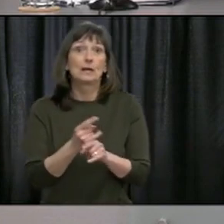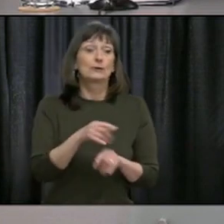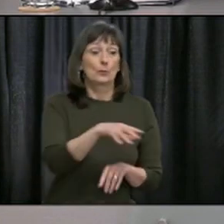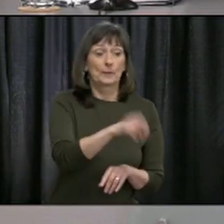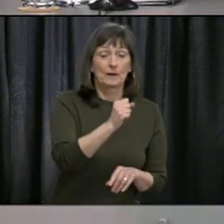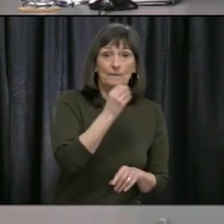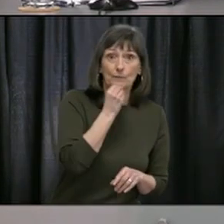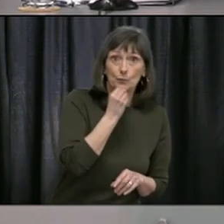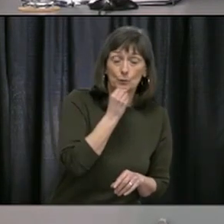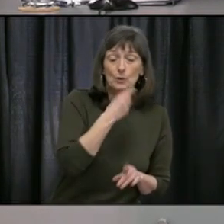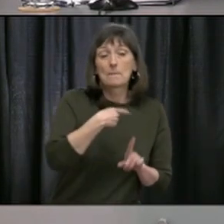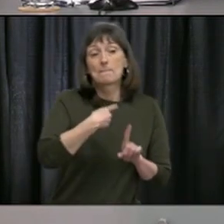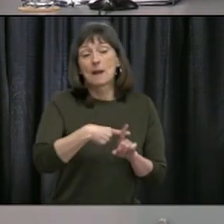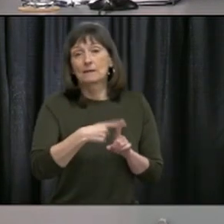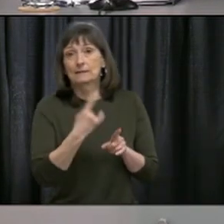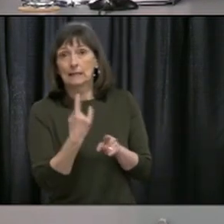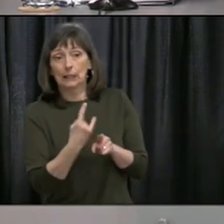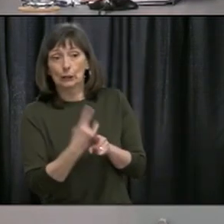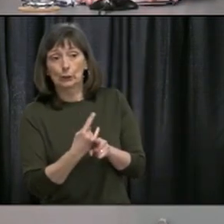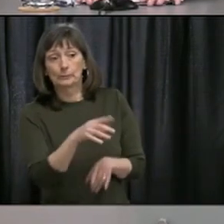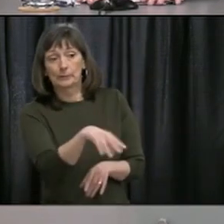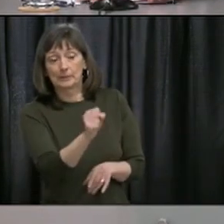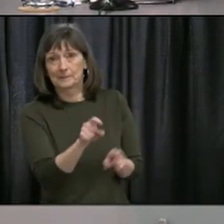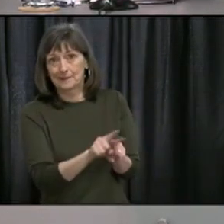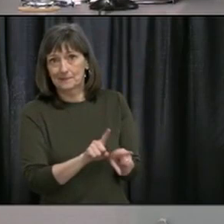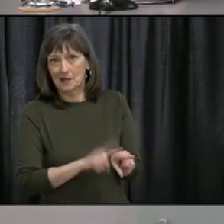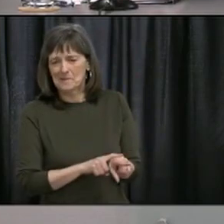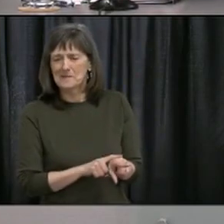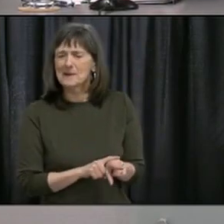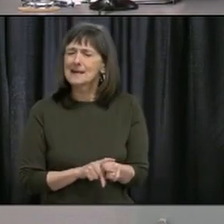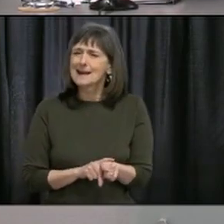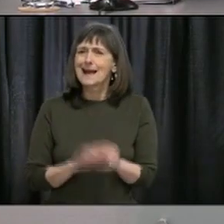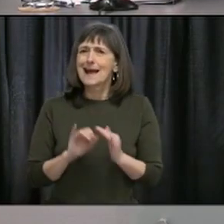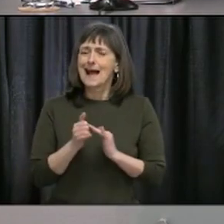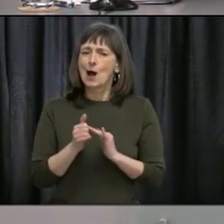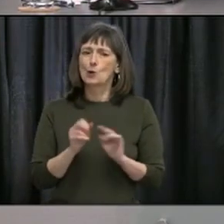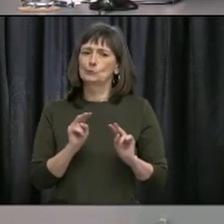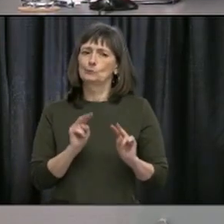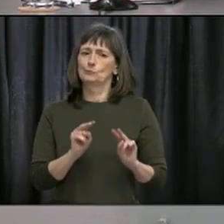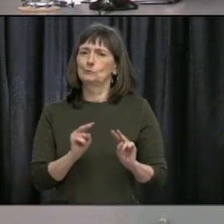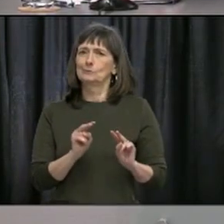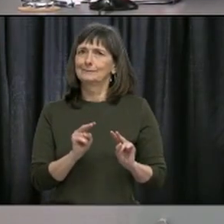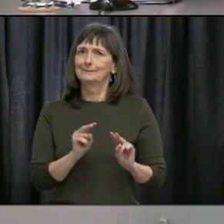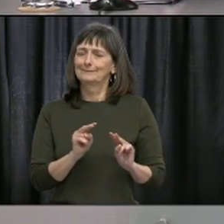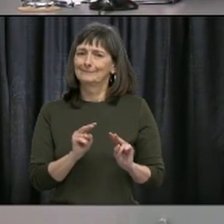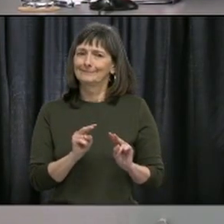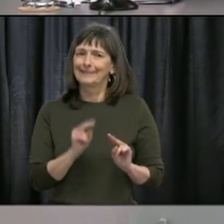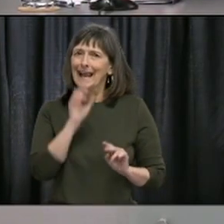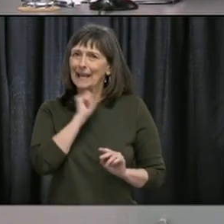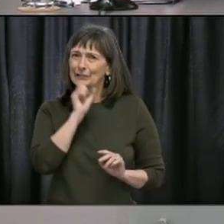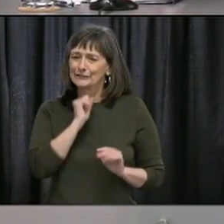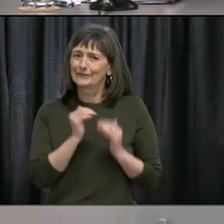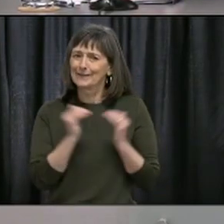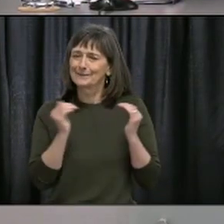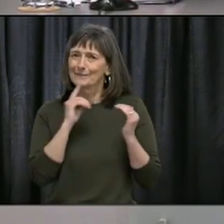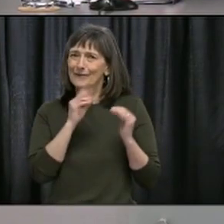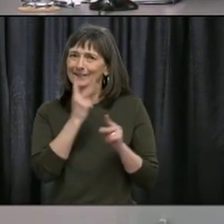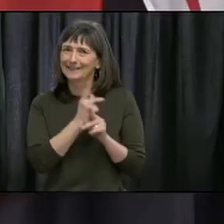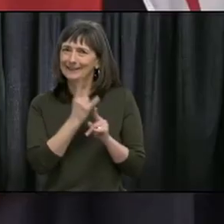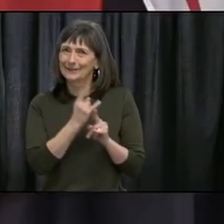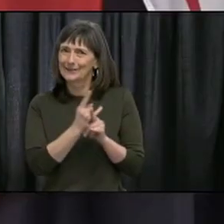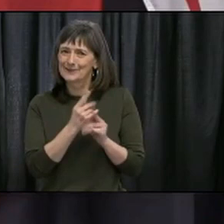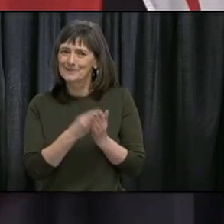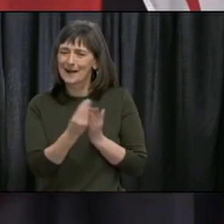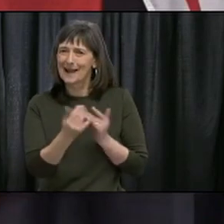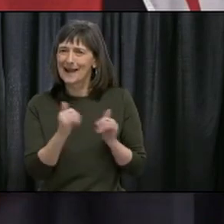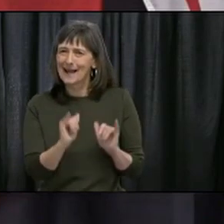aid for alcohol doing that? So there's, if it's delivered, you know, my understanding there would be that there would